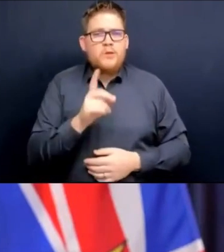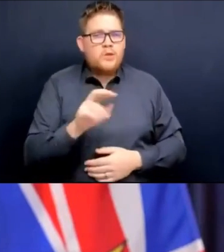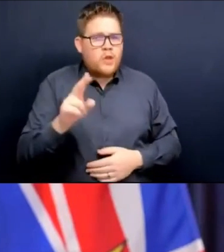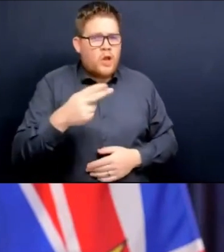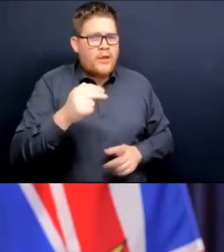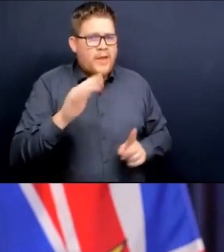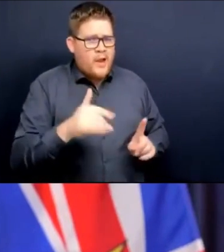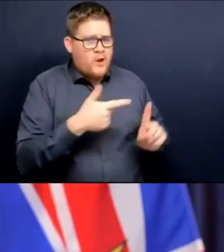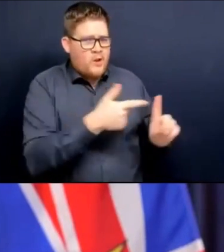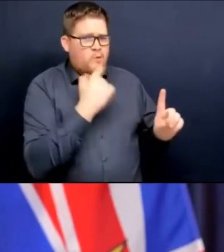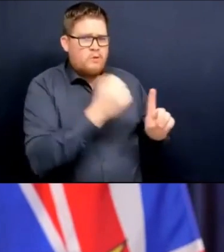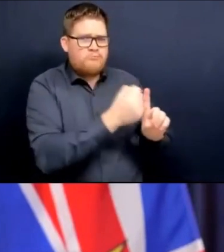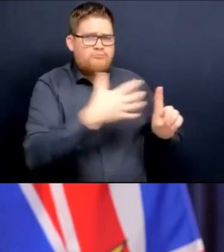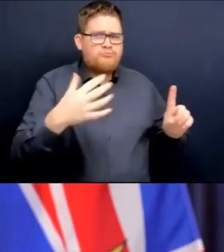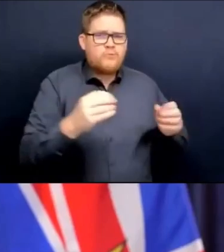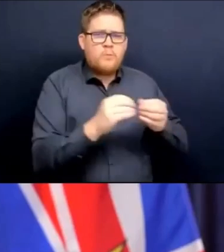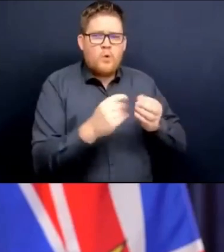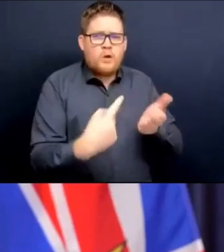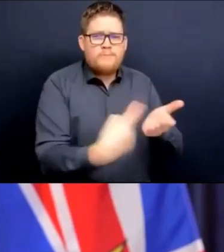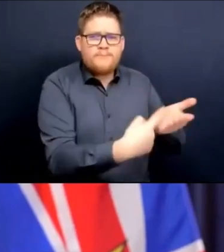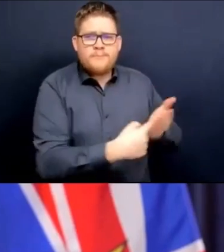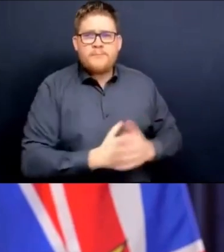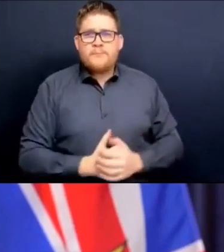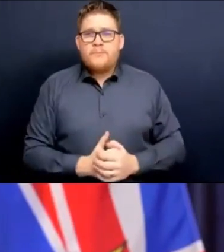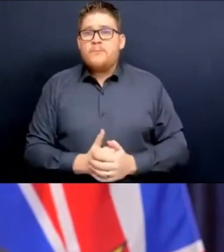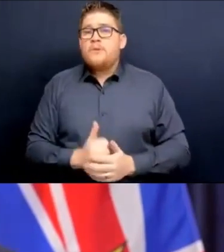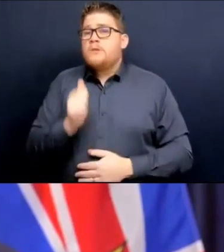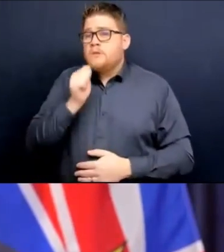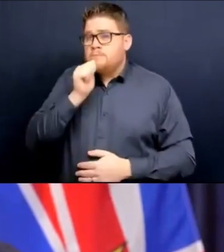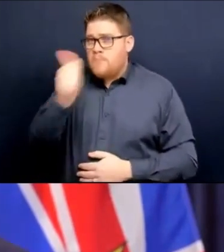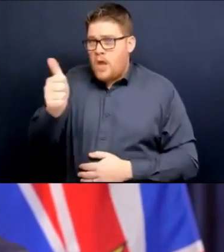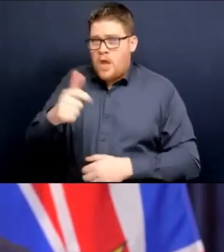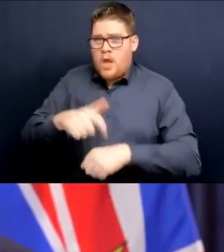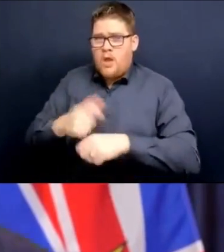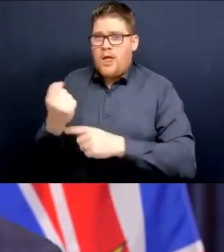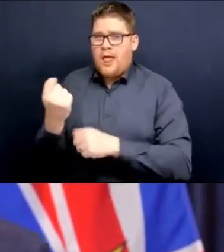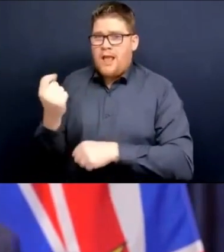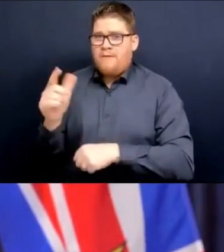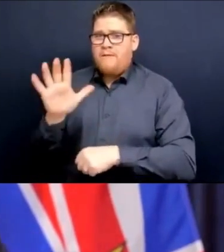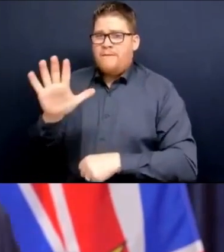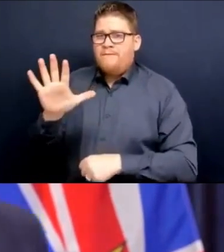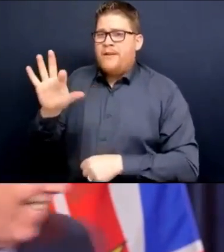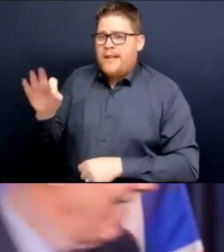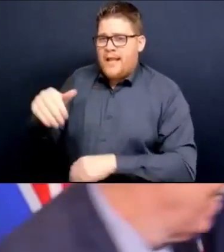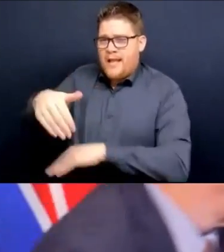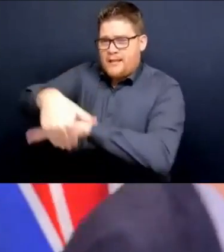by giving you some of the details on the restrictions that will be lifted effective at 11.59 tomorrow.